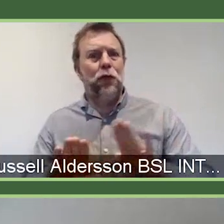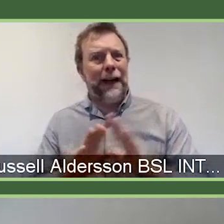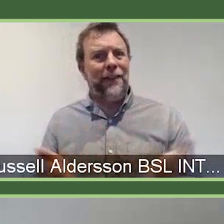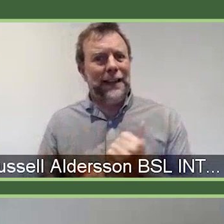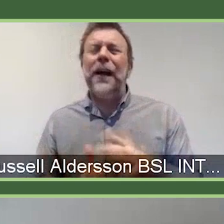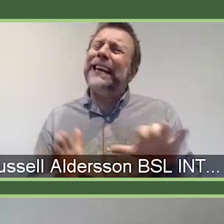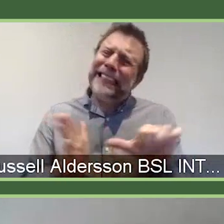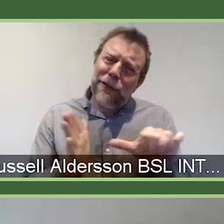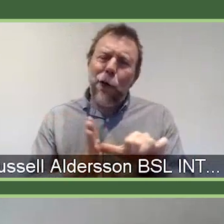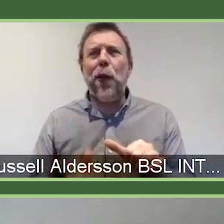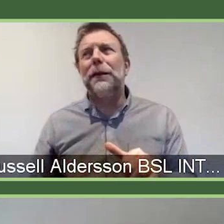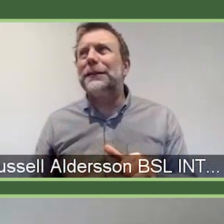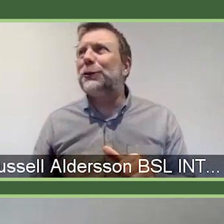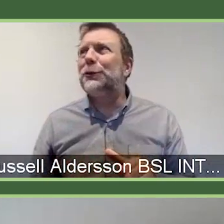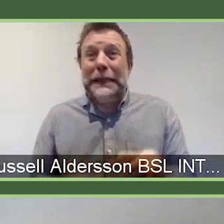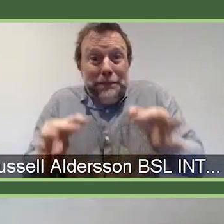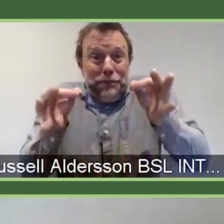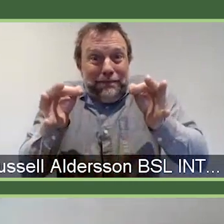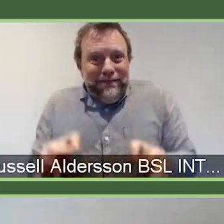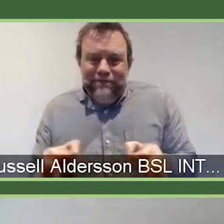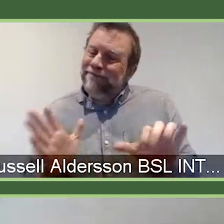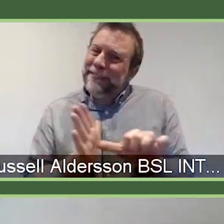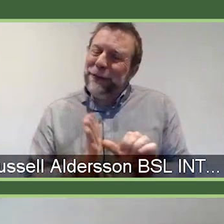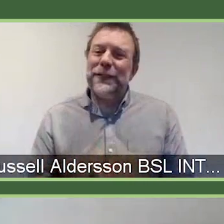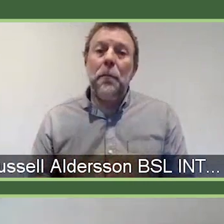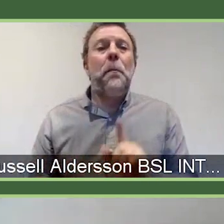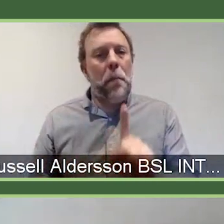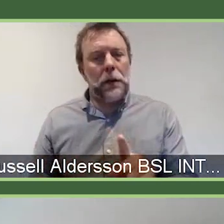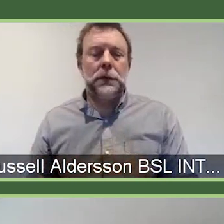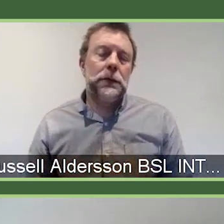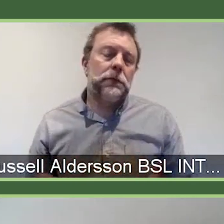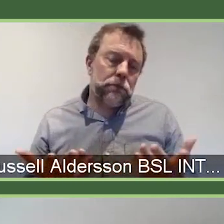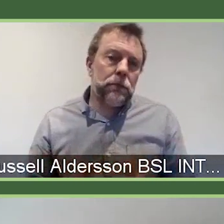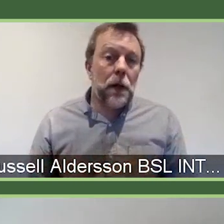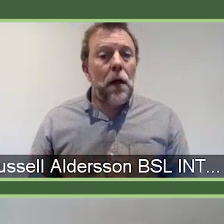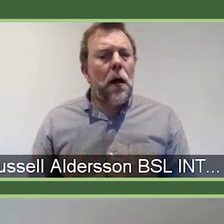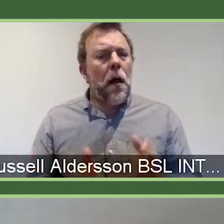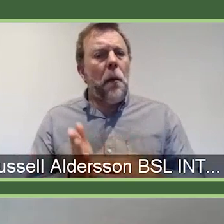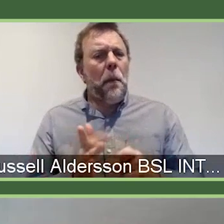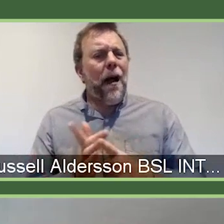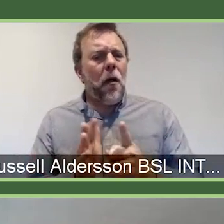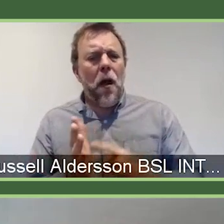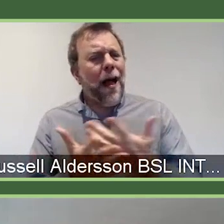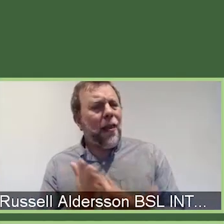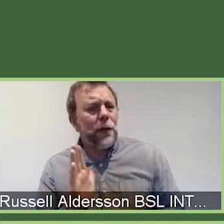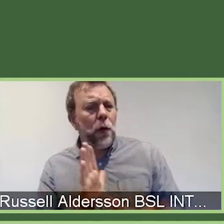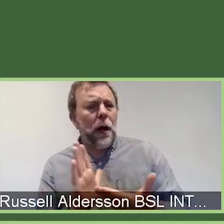more to spell that out, actually. But that is what that's for. Michael, do you have anything to add on that?